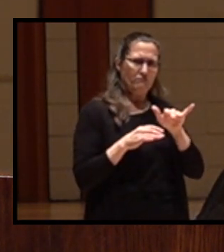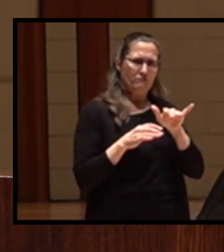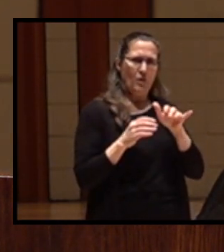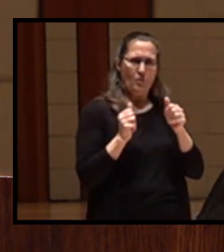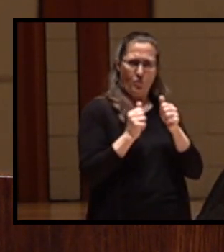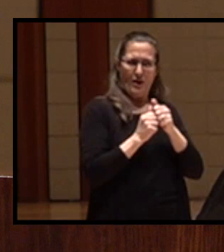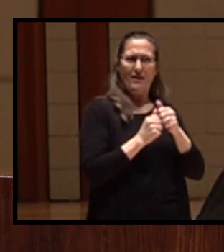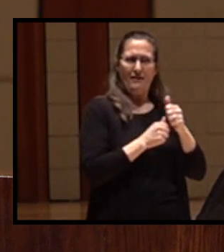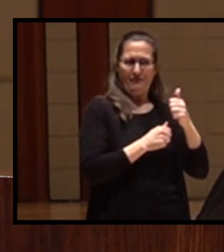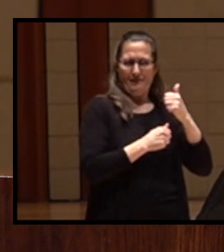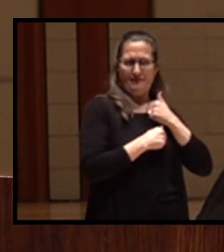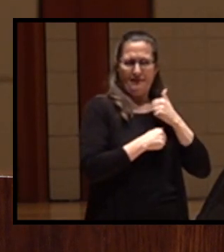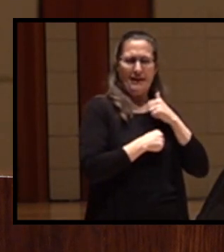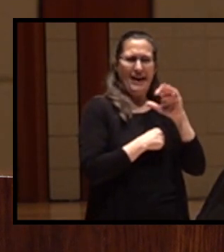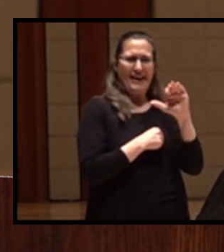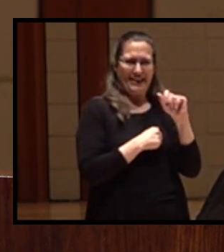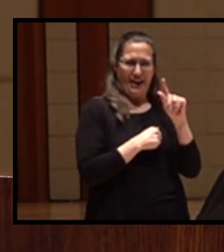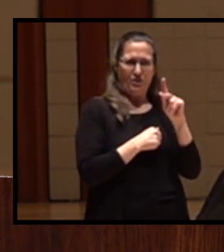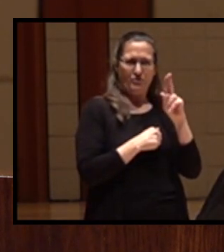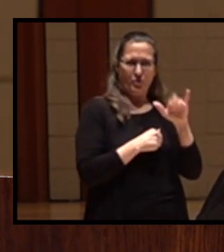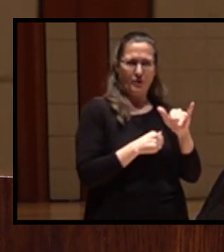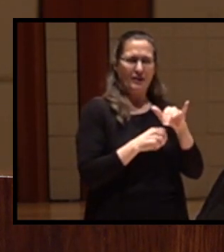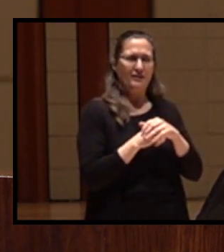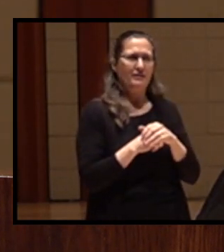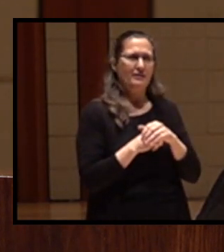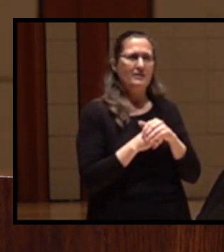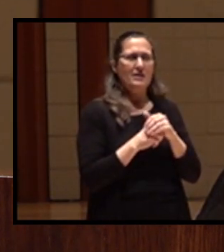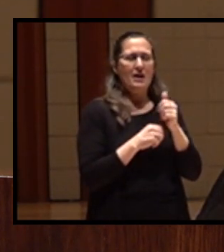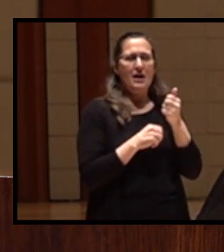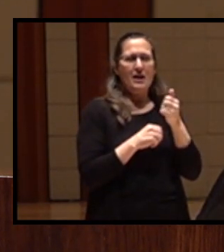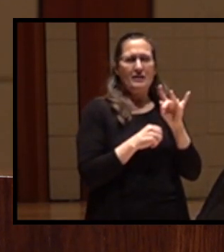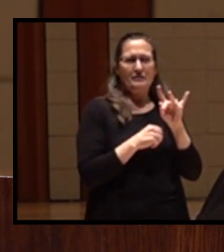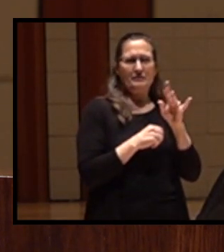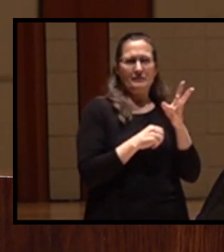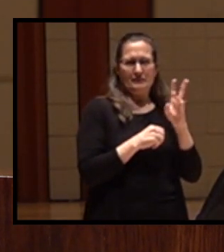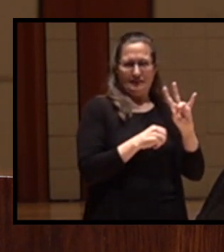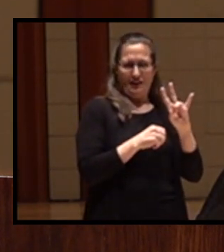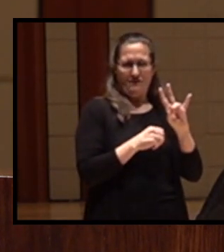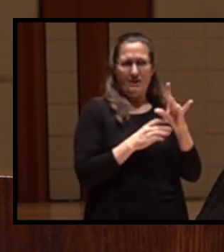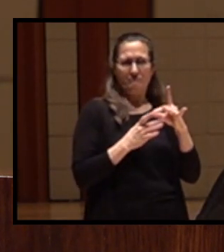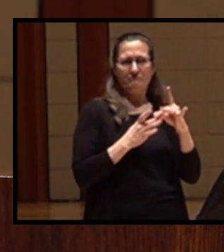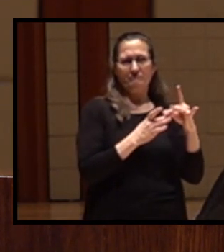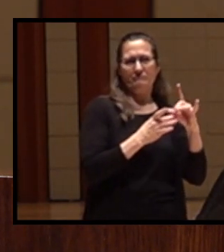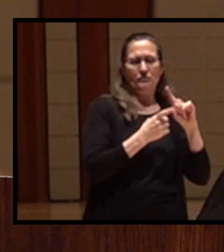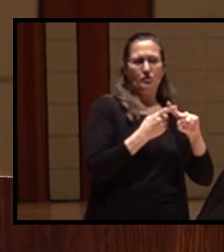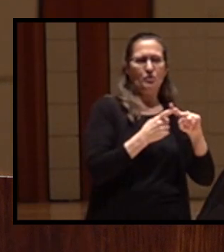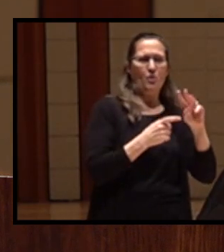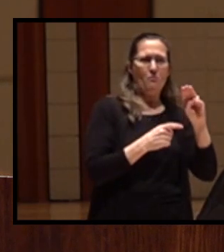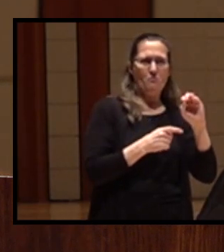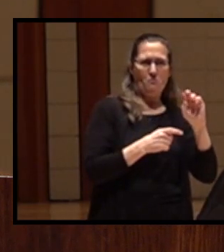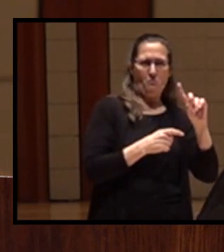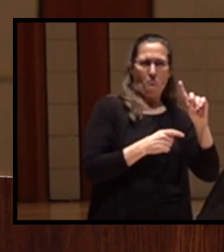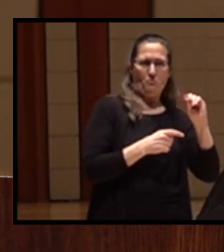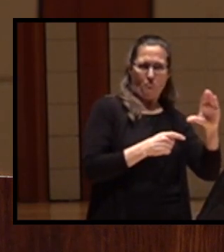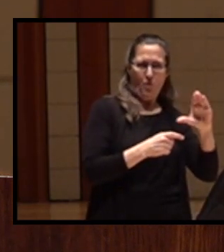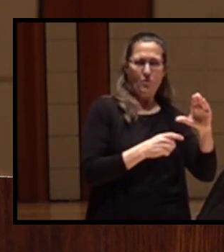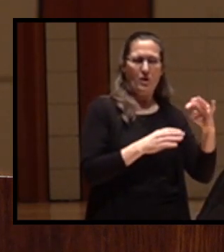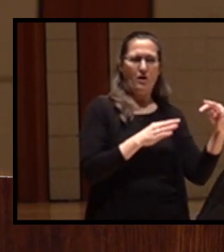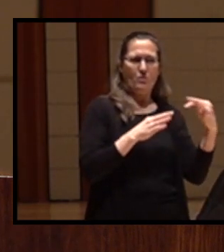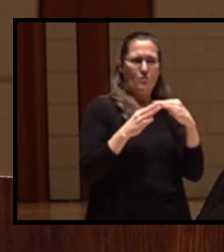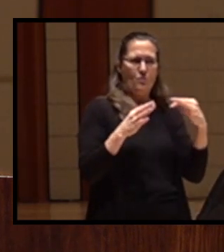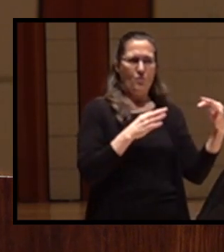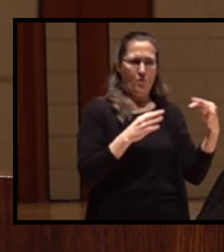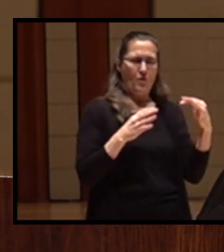1867 led to the Modoc War in which Captain Jack led the Modocs to Tule